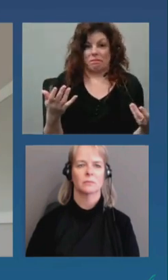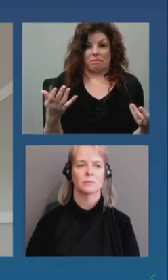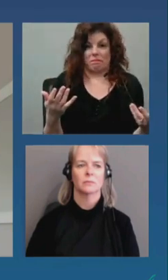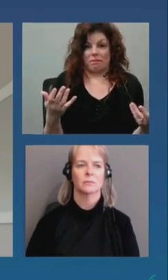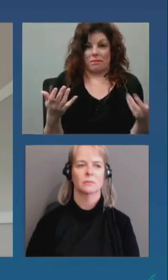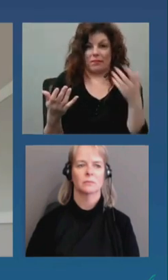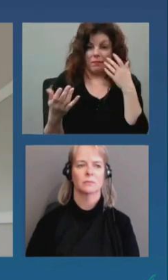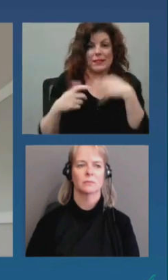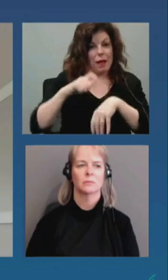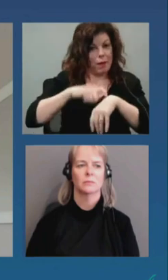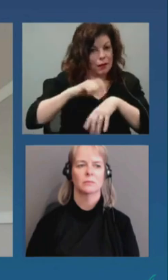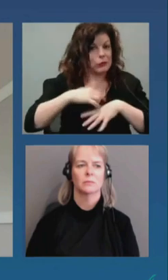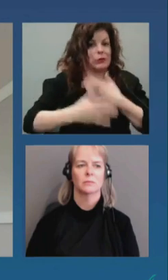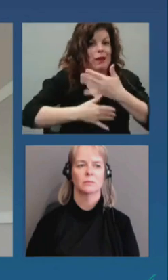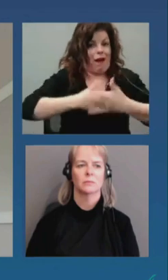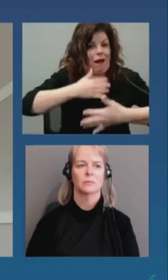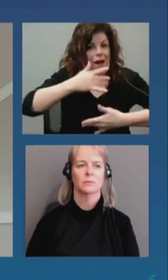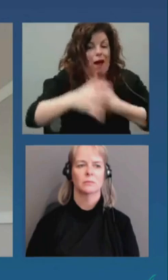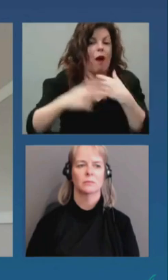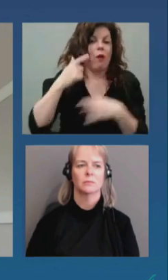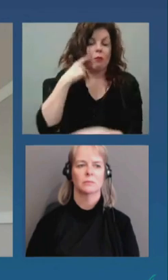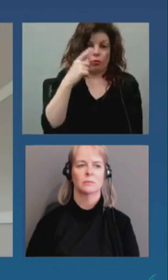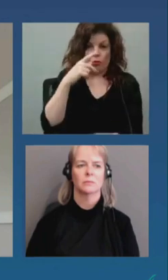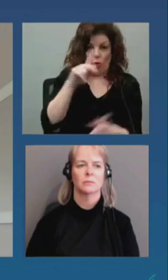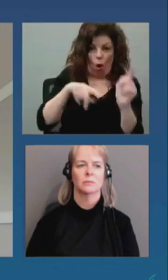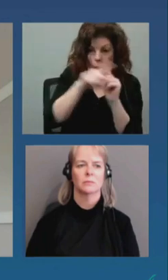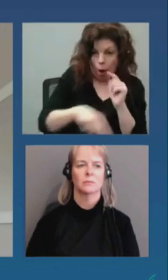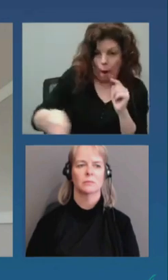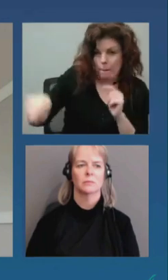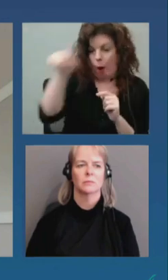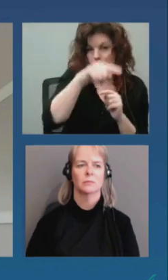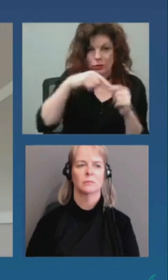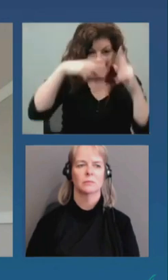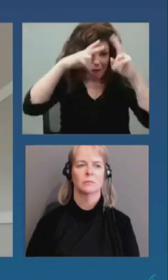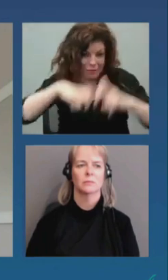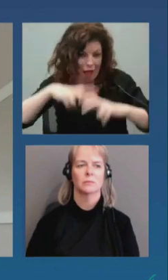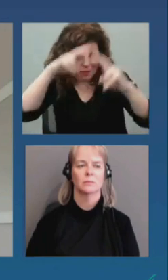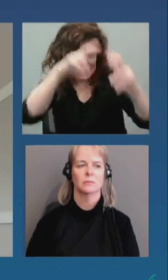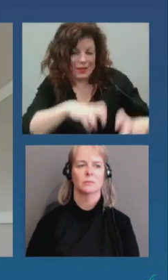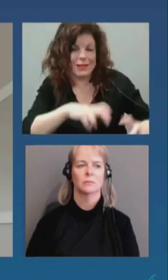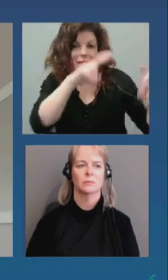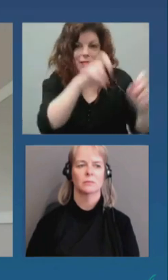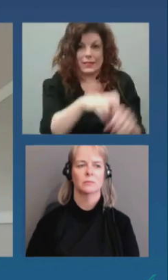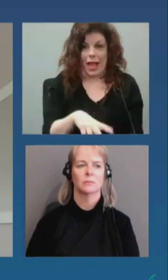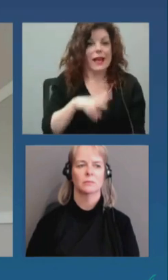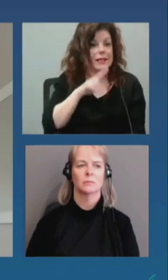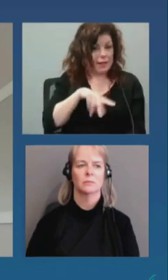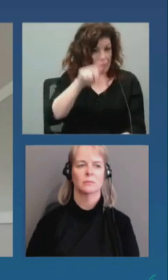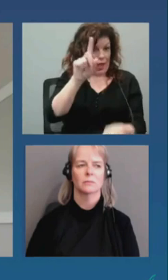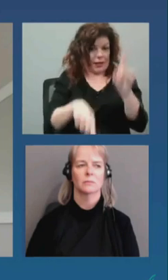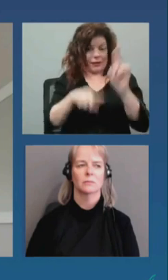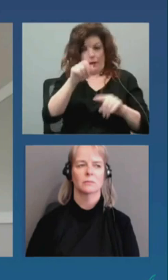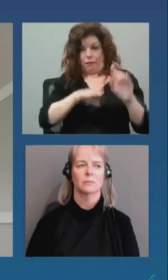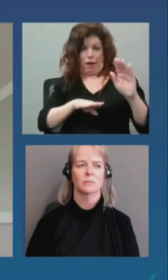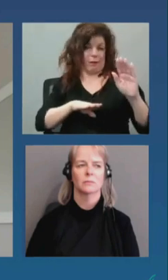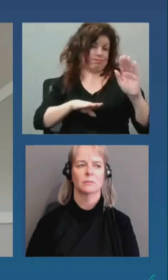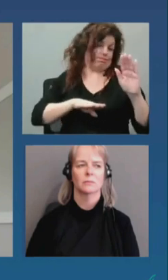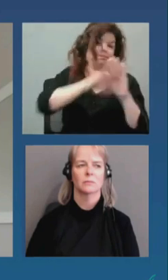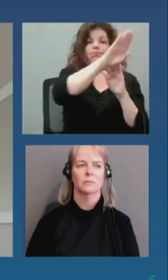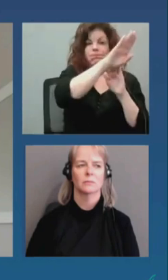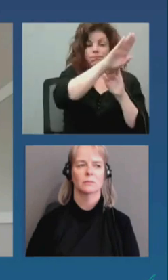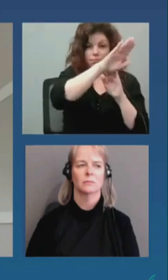temps pour tout le monde de voir c'est vrai qu'on peut avoir une augmentation exponentielle